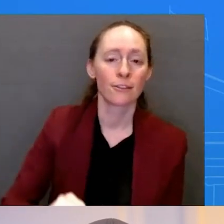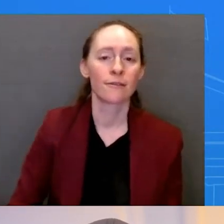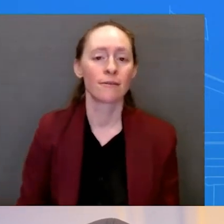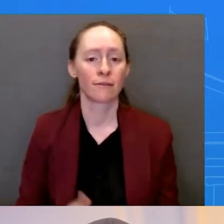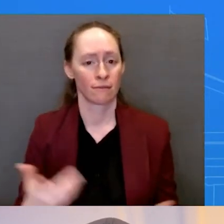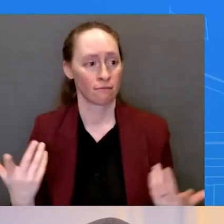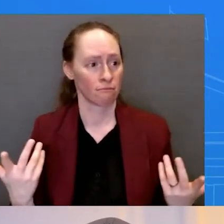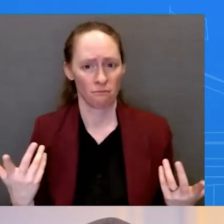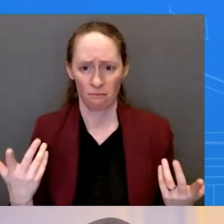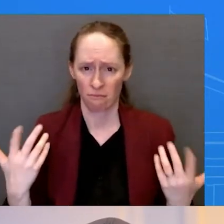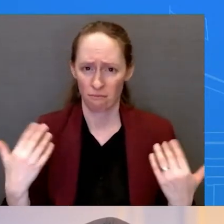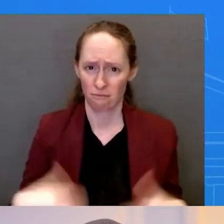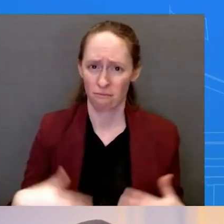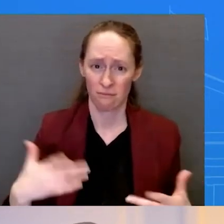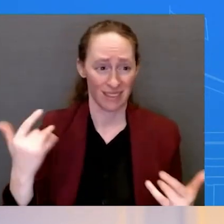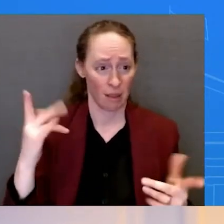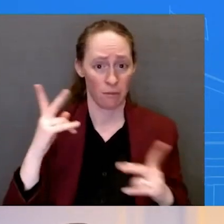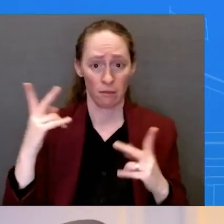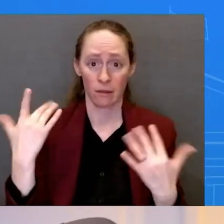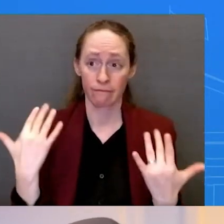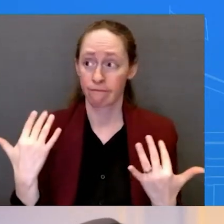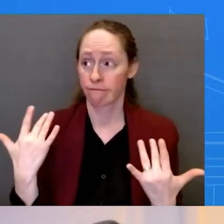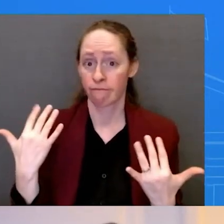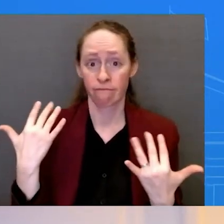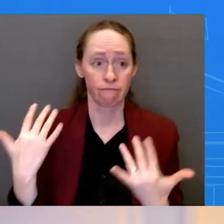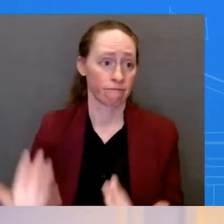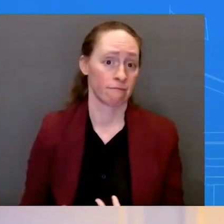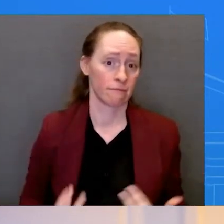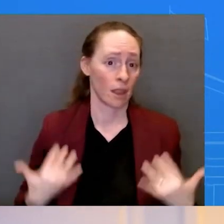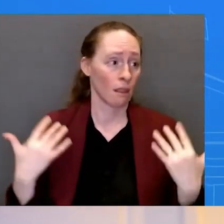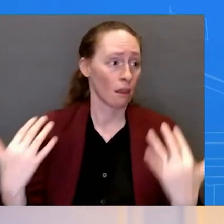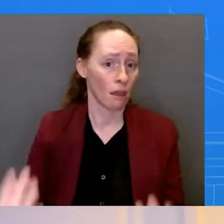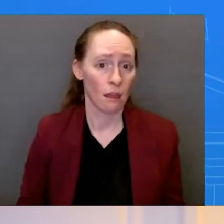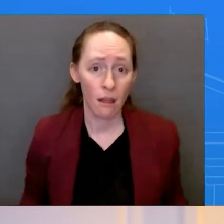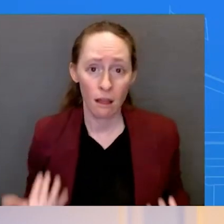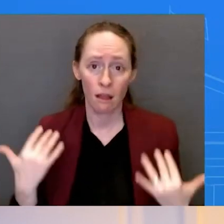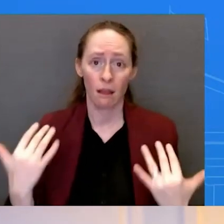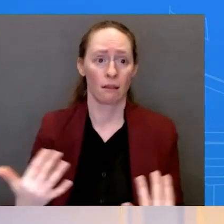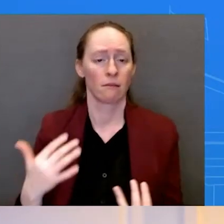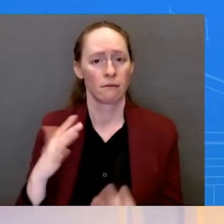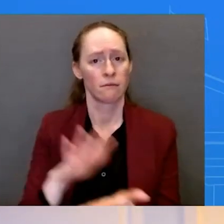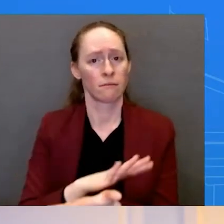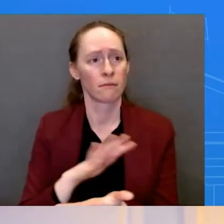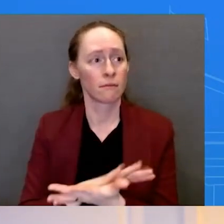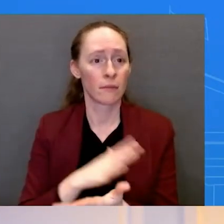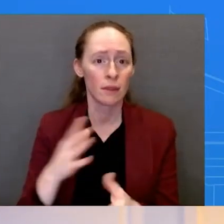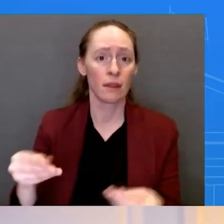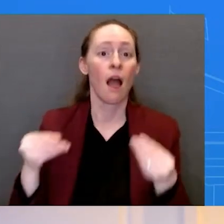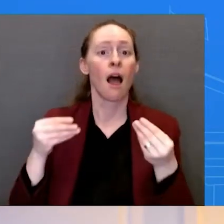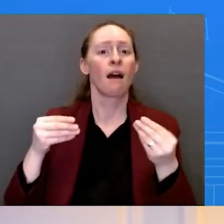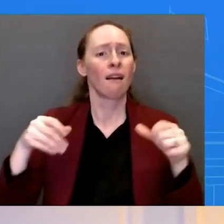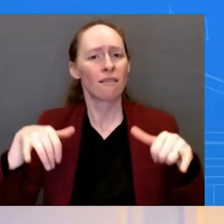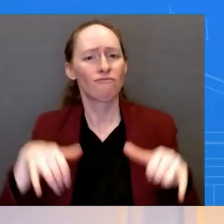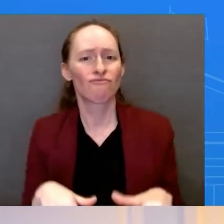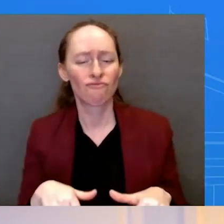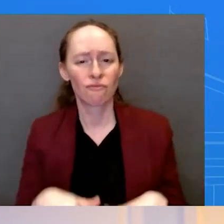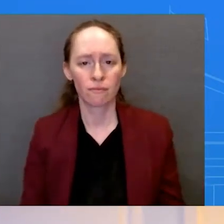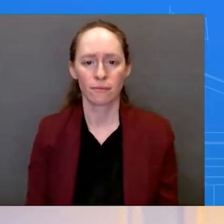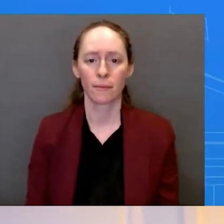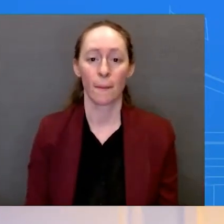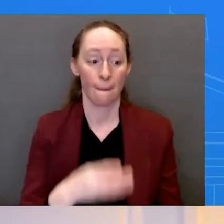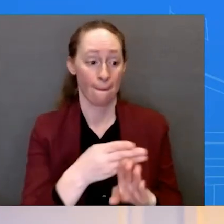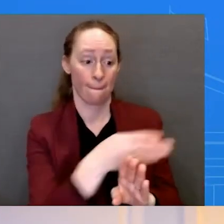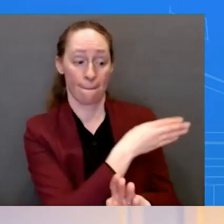the last administration did. And they completely gutted the system. And we know that this has been a multi-decade long